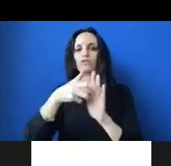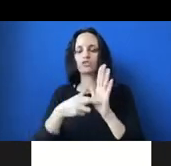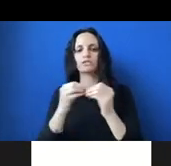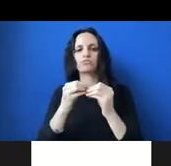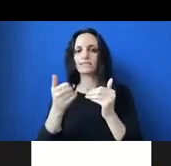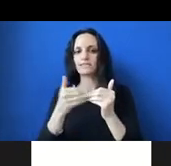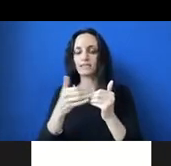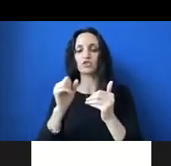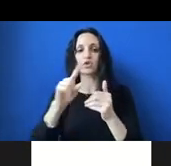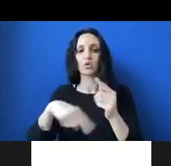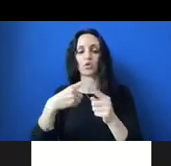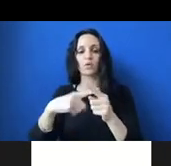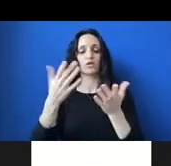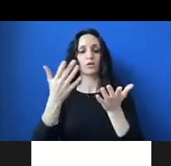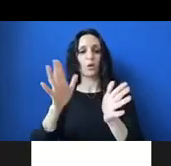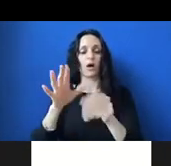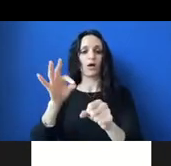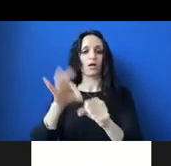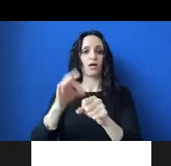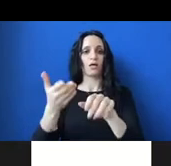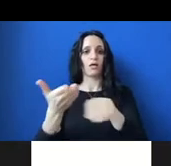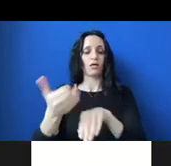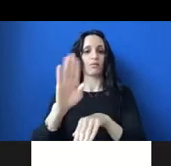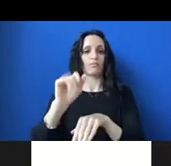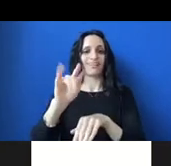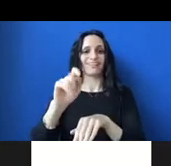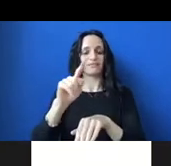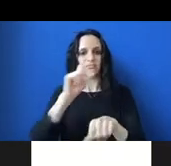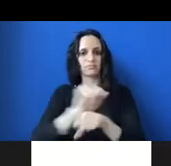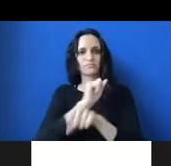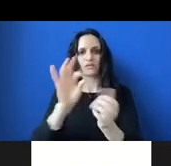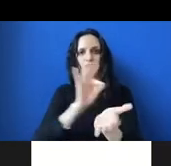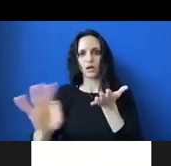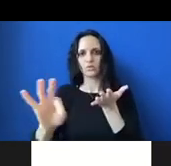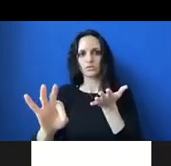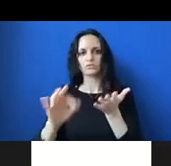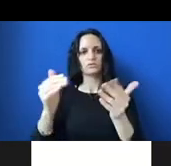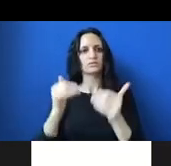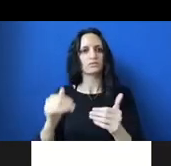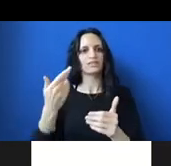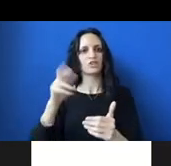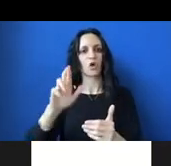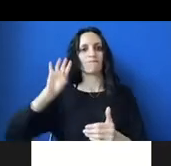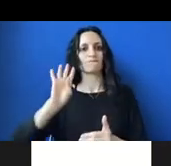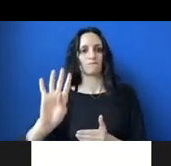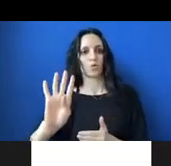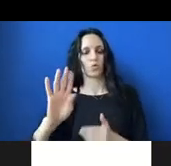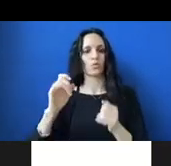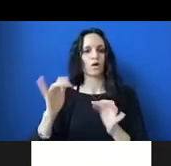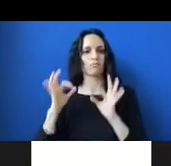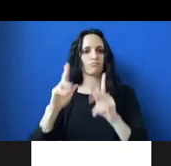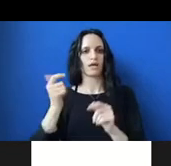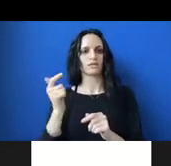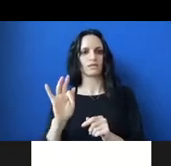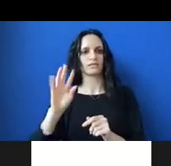your ballot, it actually counts. transparency through the whole process. There's also HR4, which is seeking to restore the 1965 voting